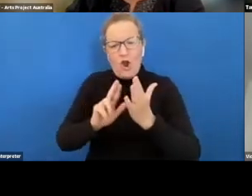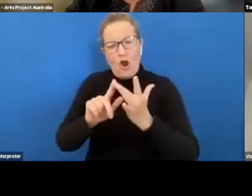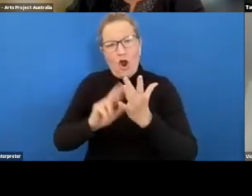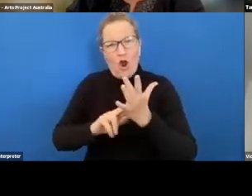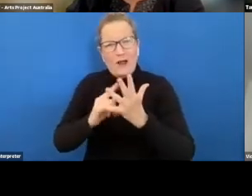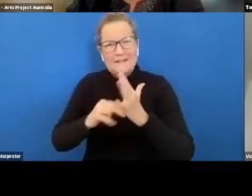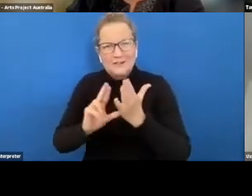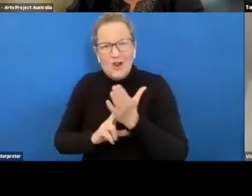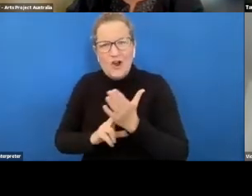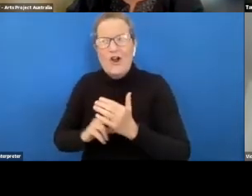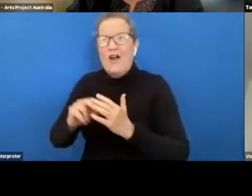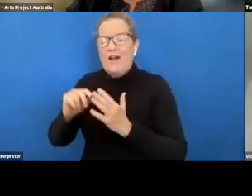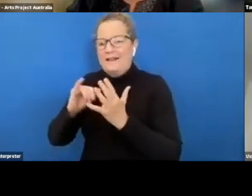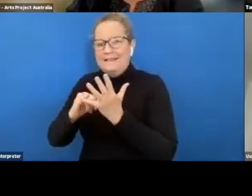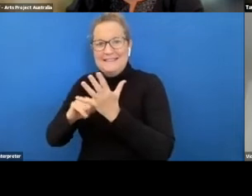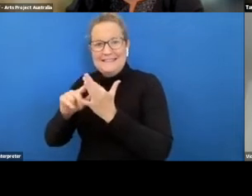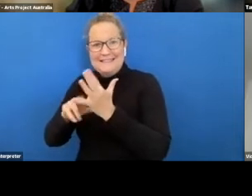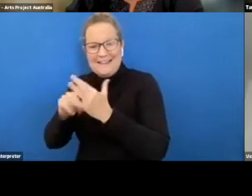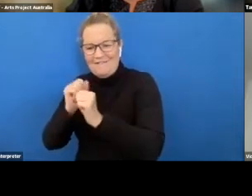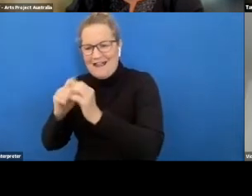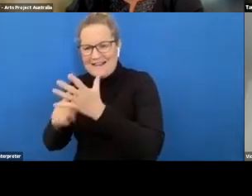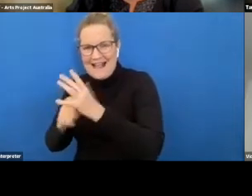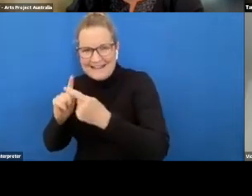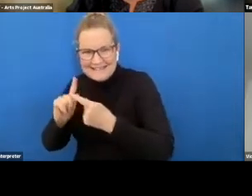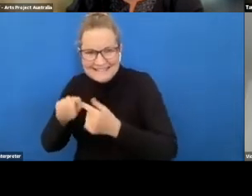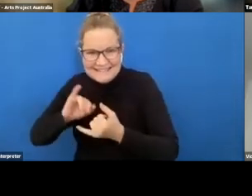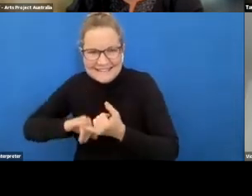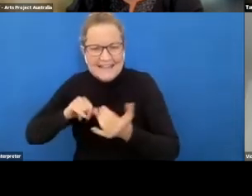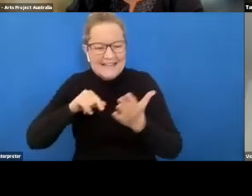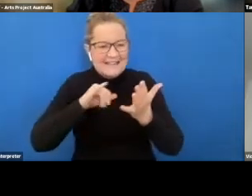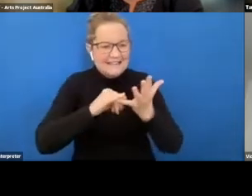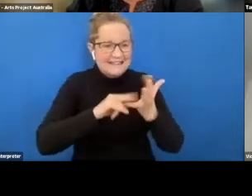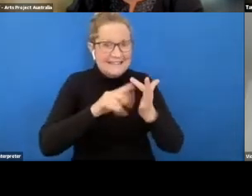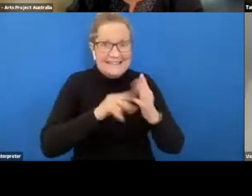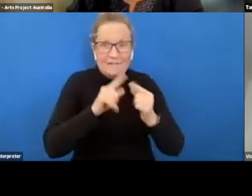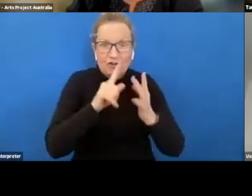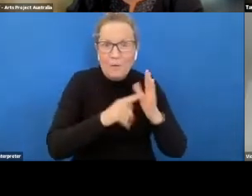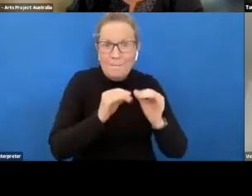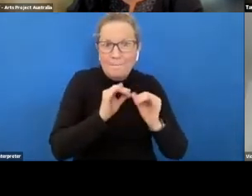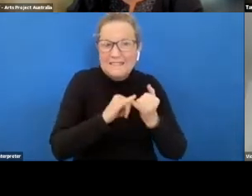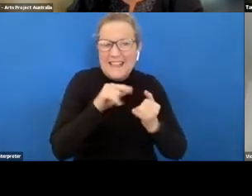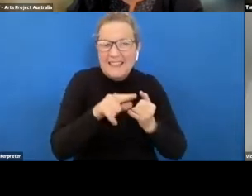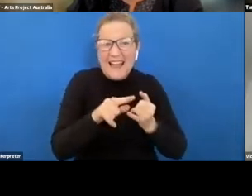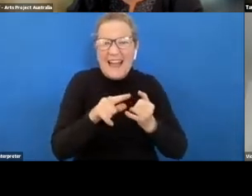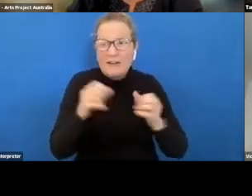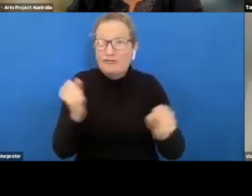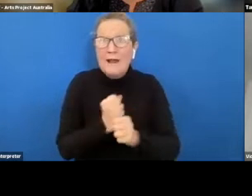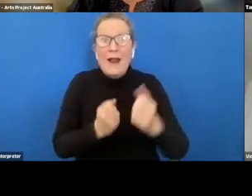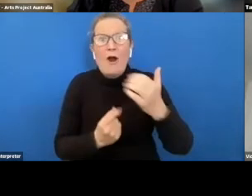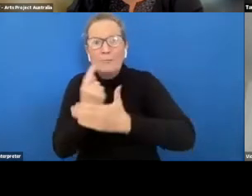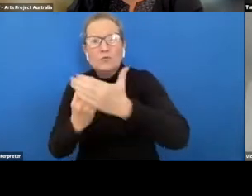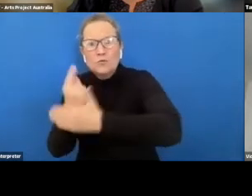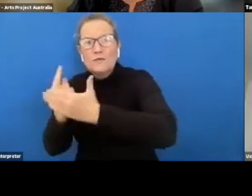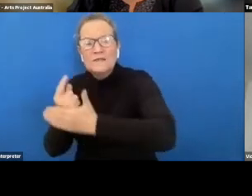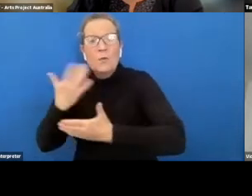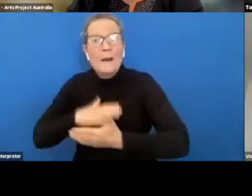gates and steve jobs who are the ones that you know create this opportunity and we just need more employers to